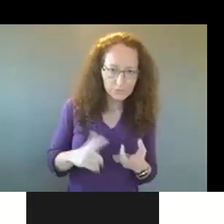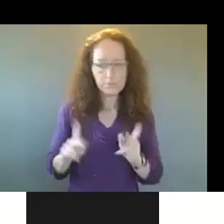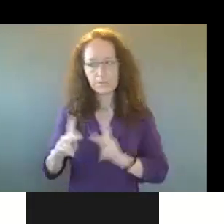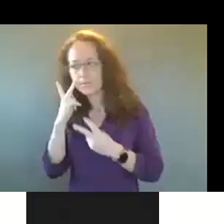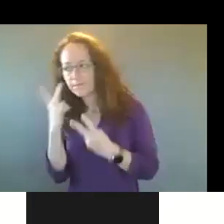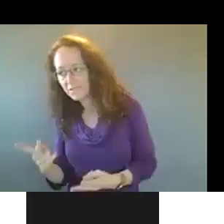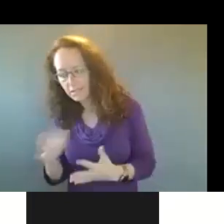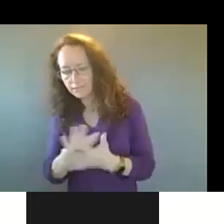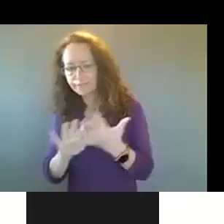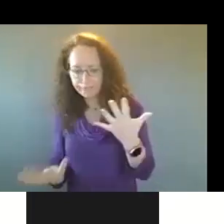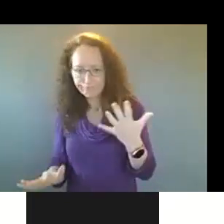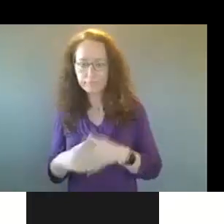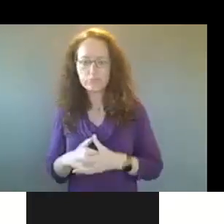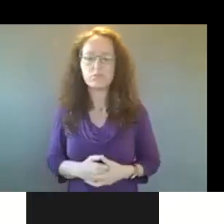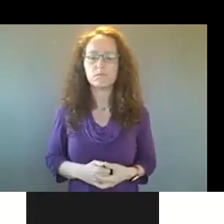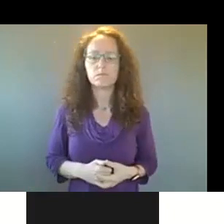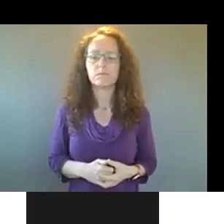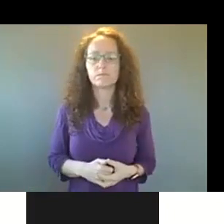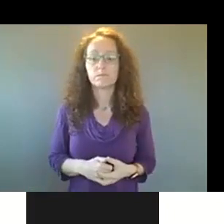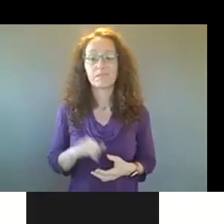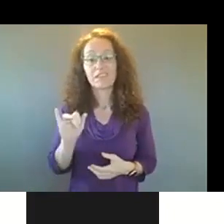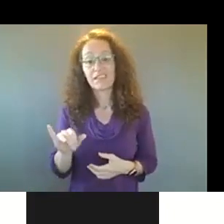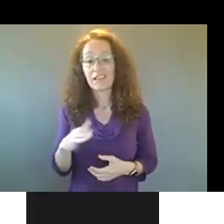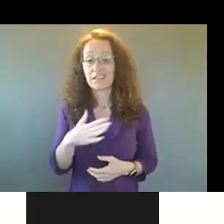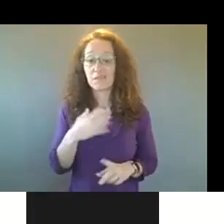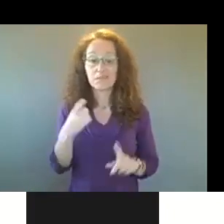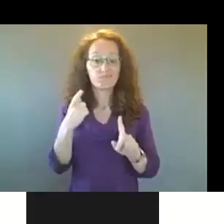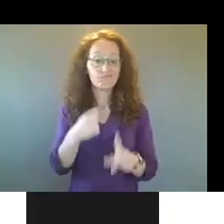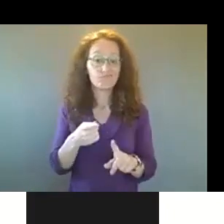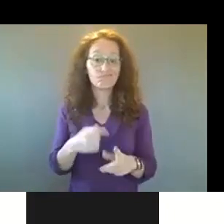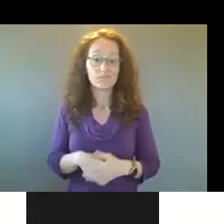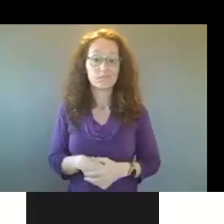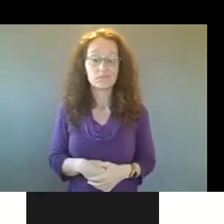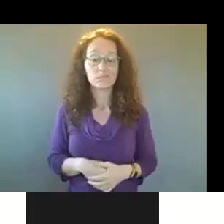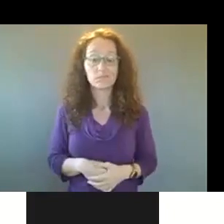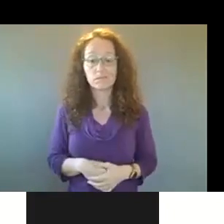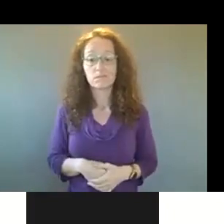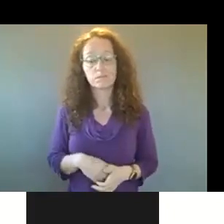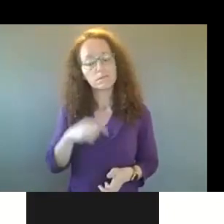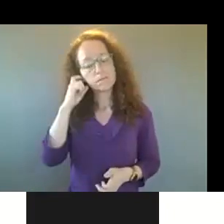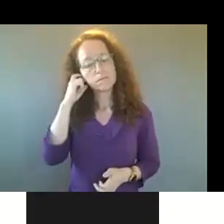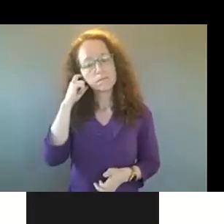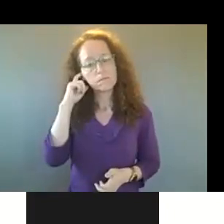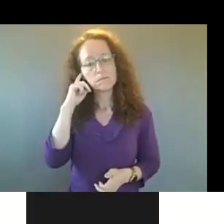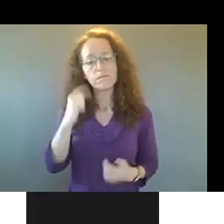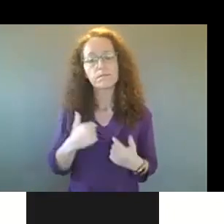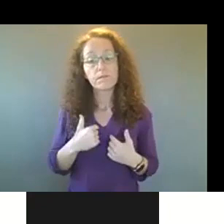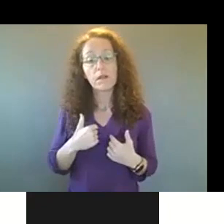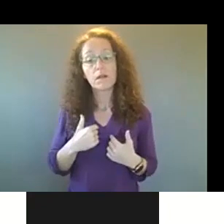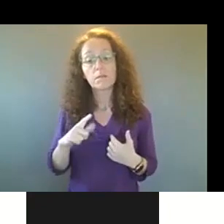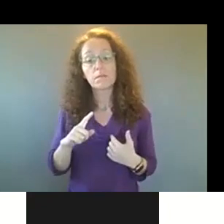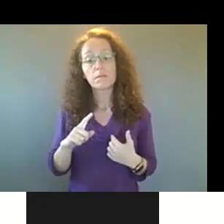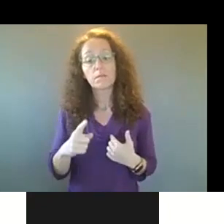Um, so that's, uh, kind of what I wanted to say on that. Um, and I will ask